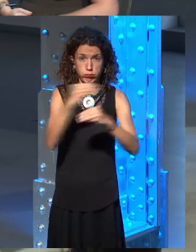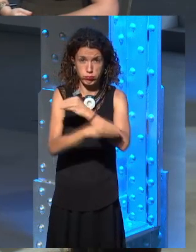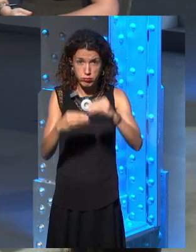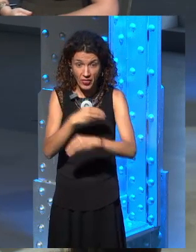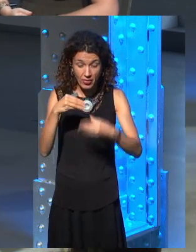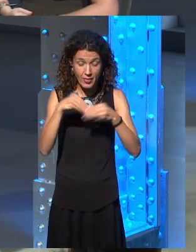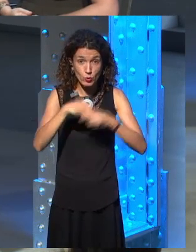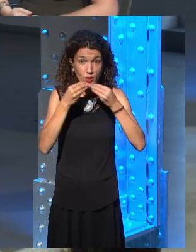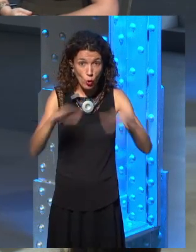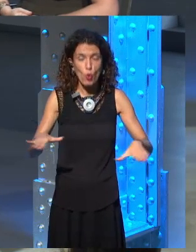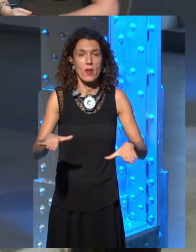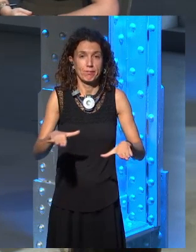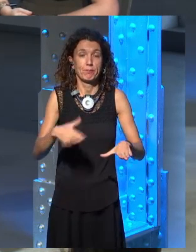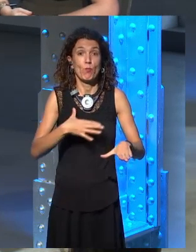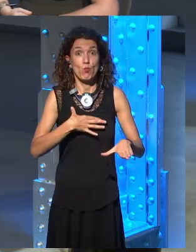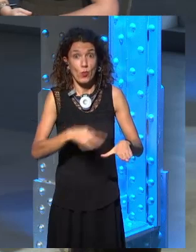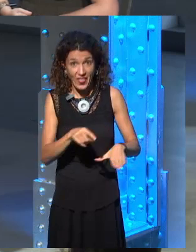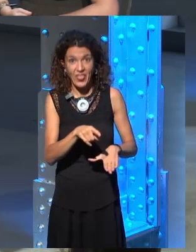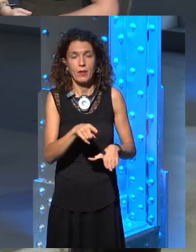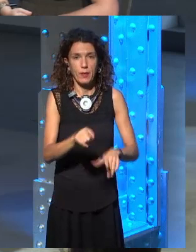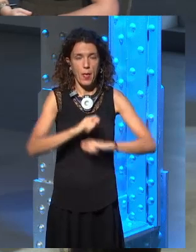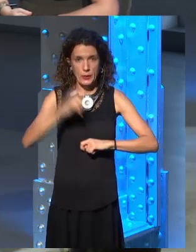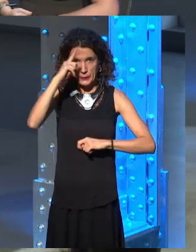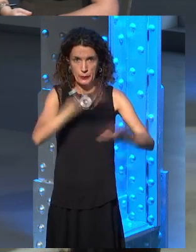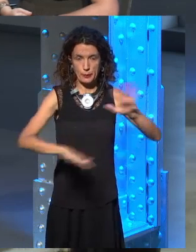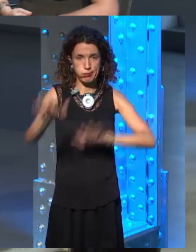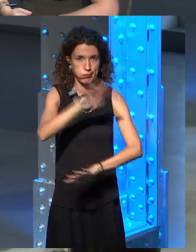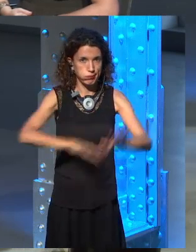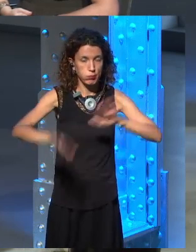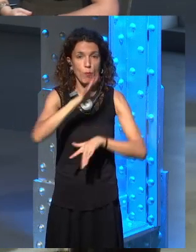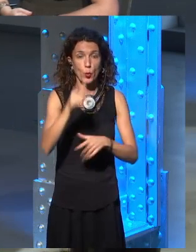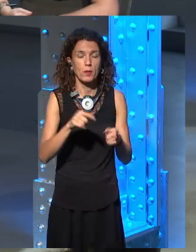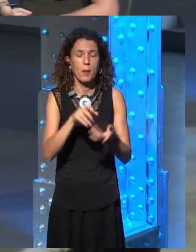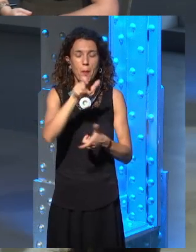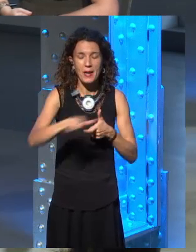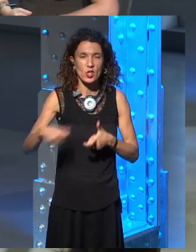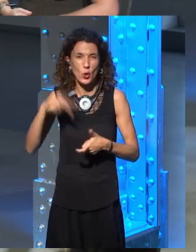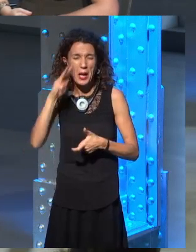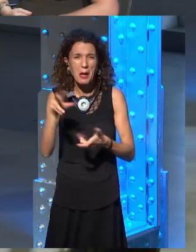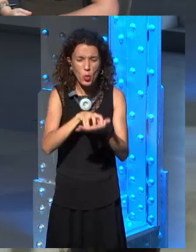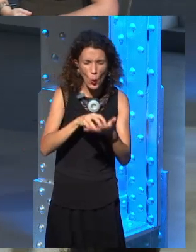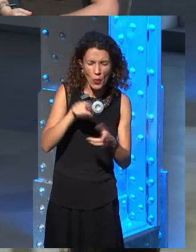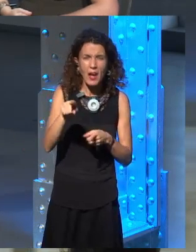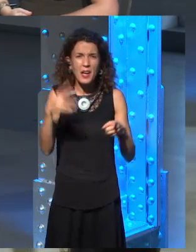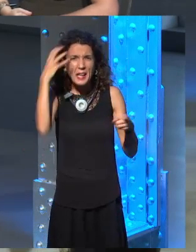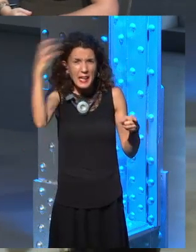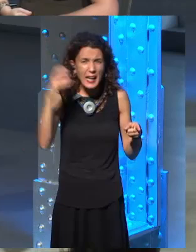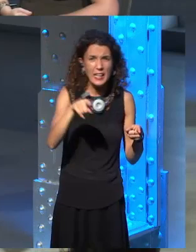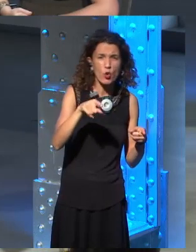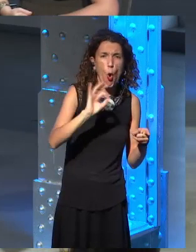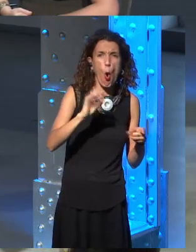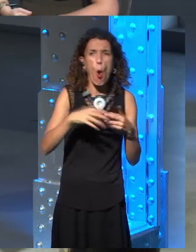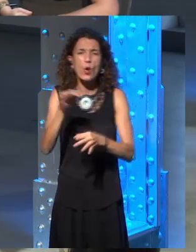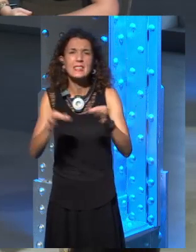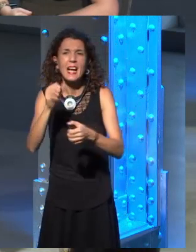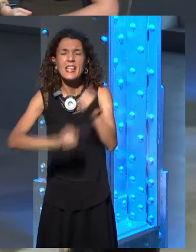new printings in the U.S. And these times there's a new printing, there's things that are fixed after the fact as we try